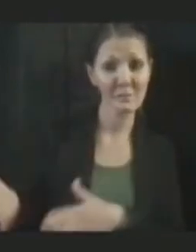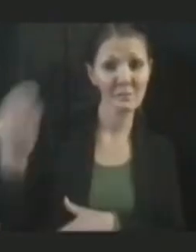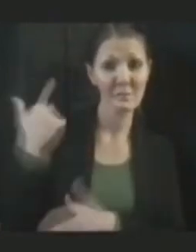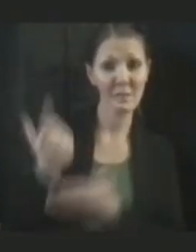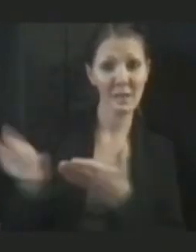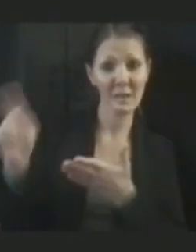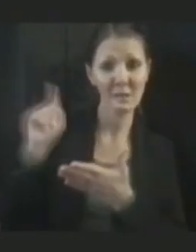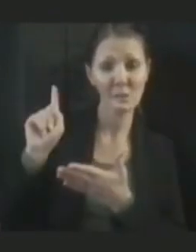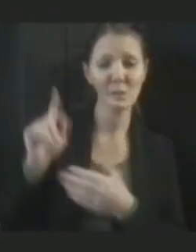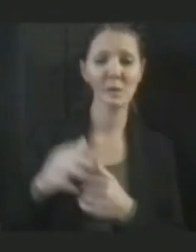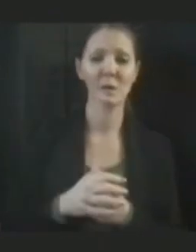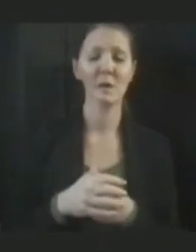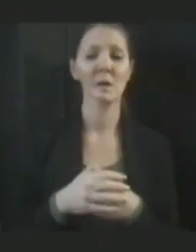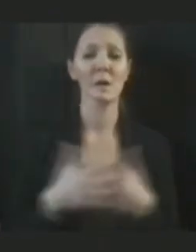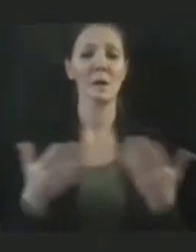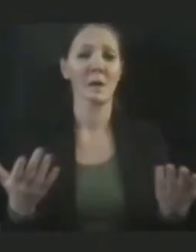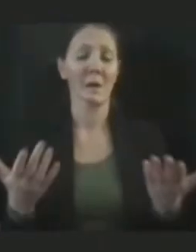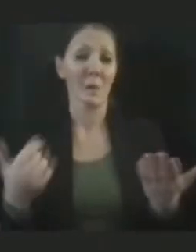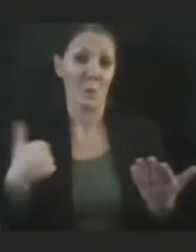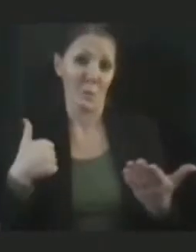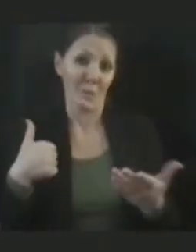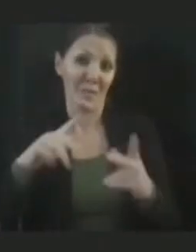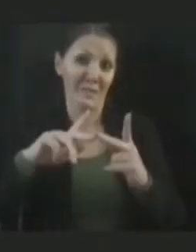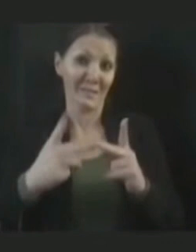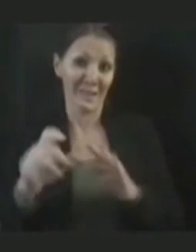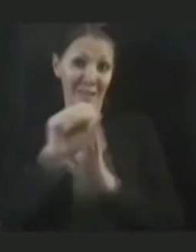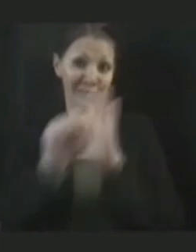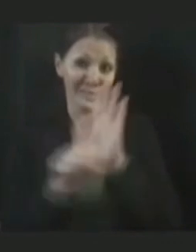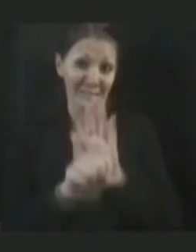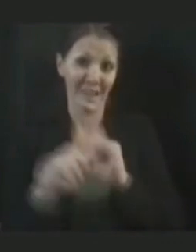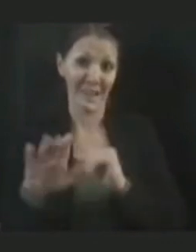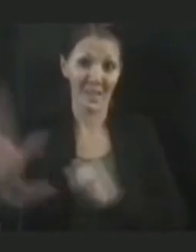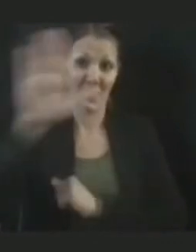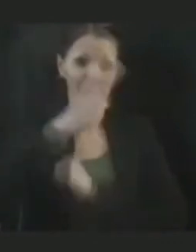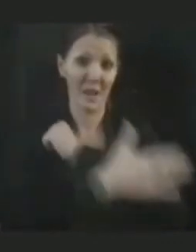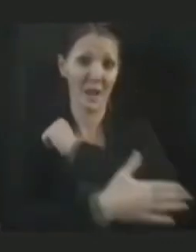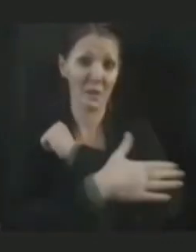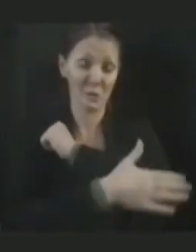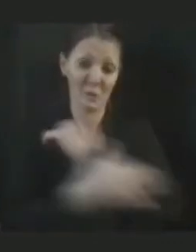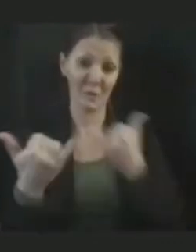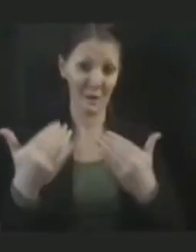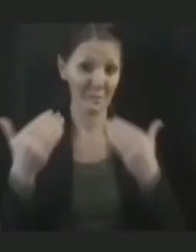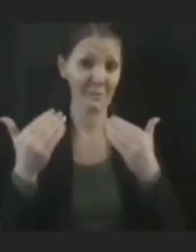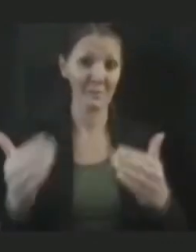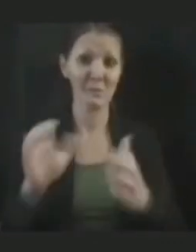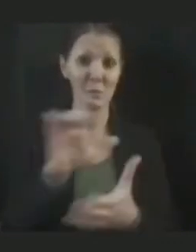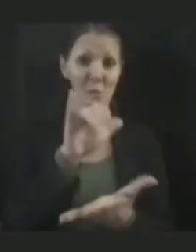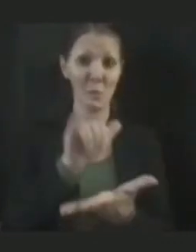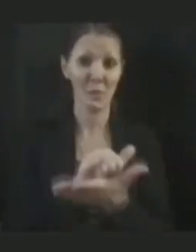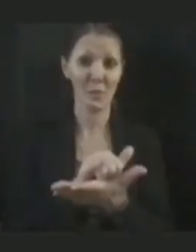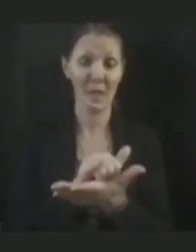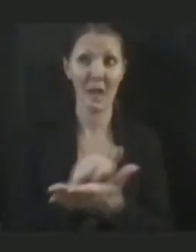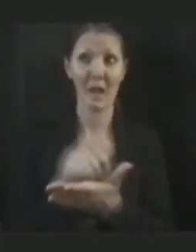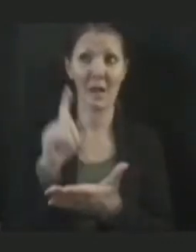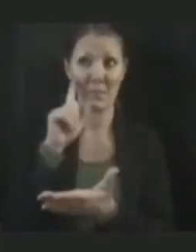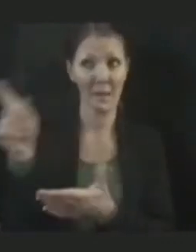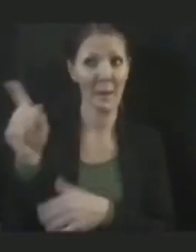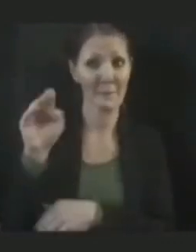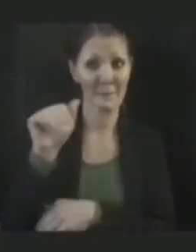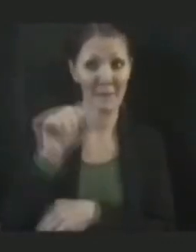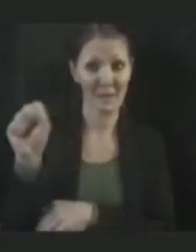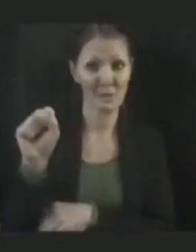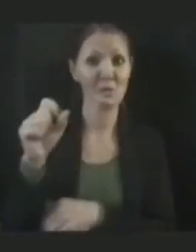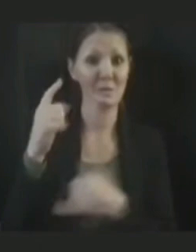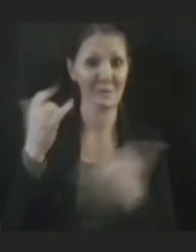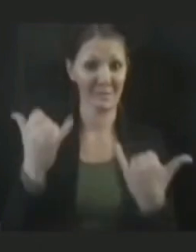Well, we're the second state in the country to do it, and we're doing it alongside, I believe, Massachusetts. It's about to make a declaration